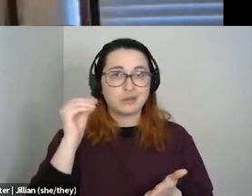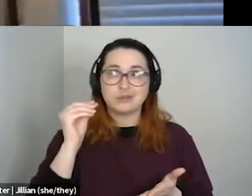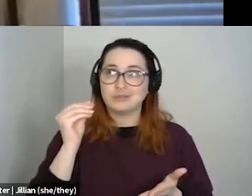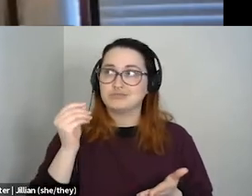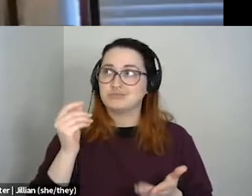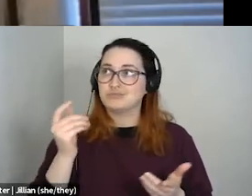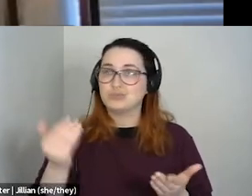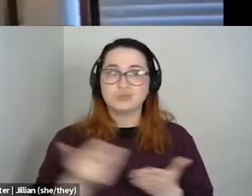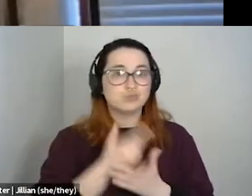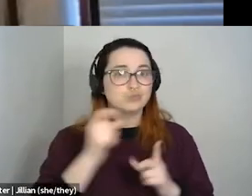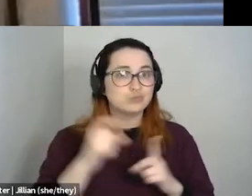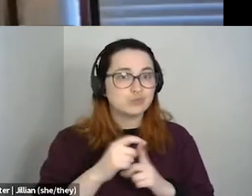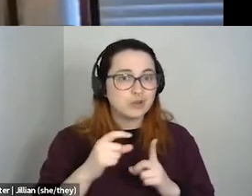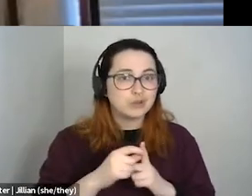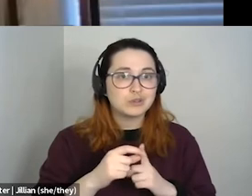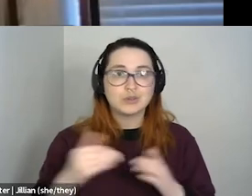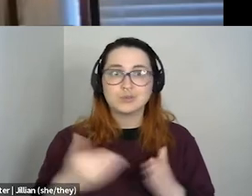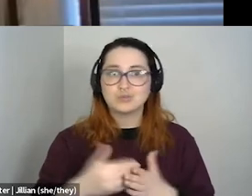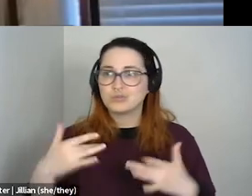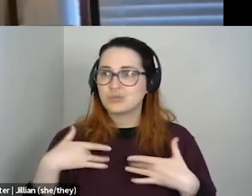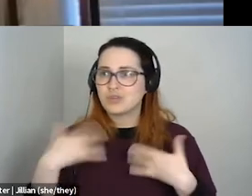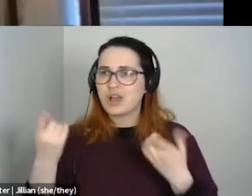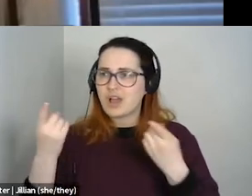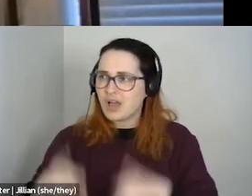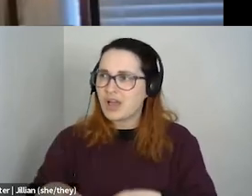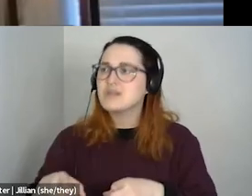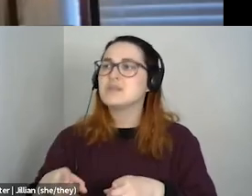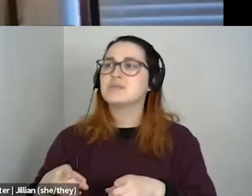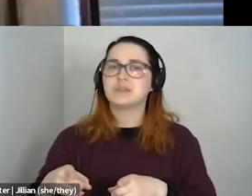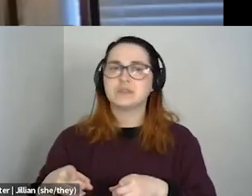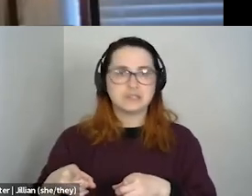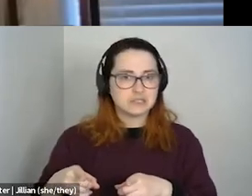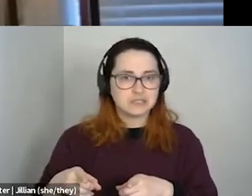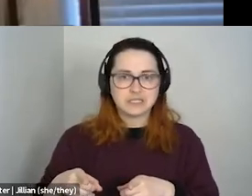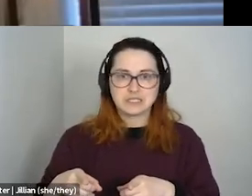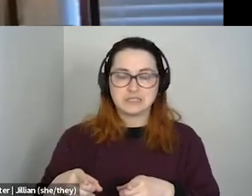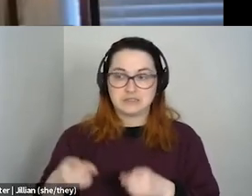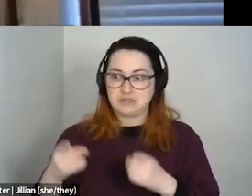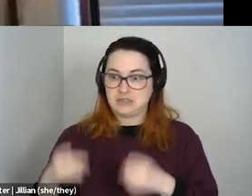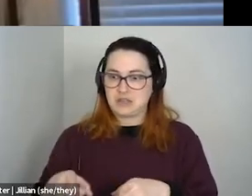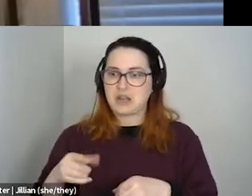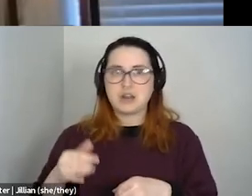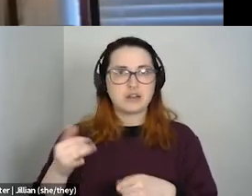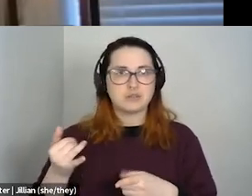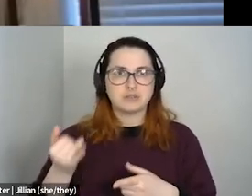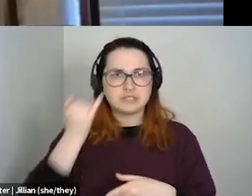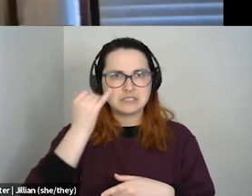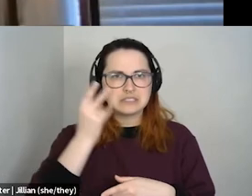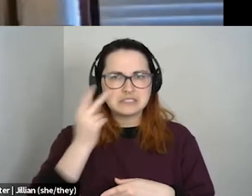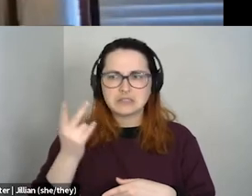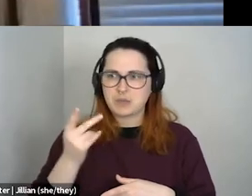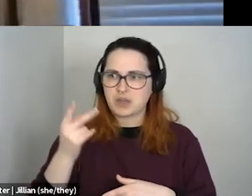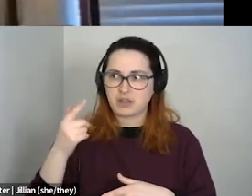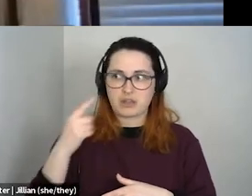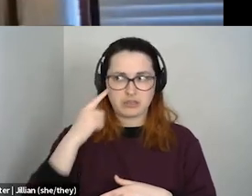uh, things that are happening that I thought like we're doing okay. I still,